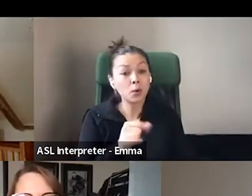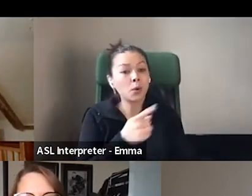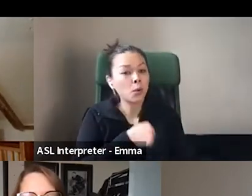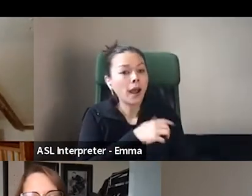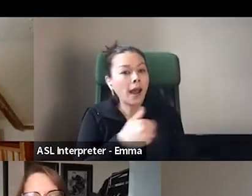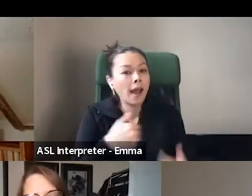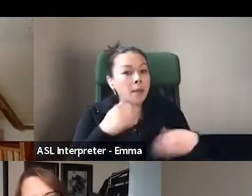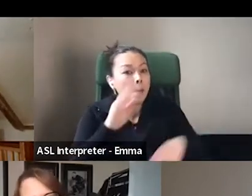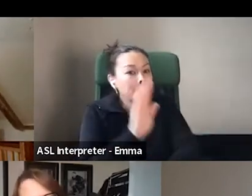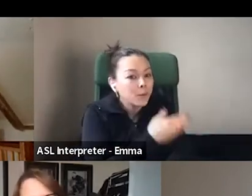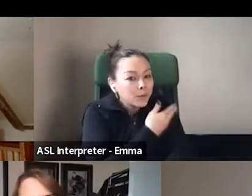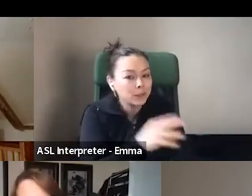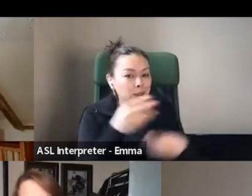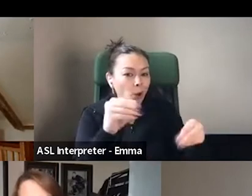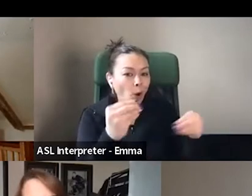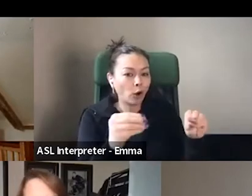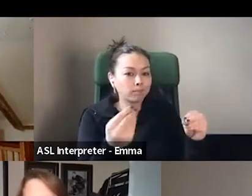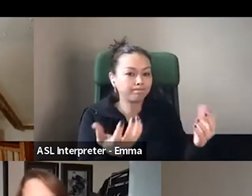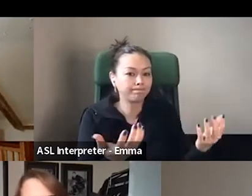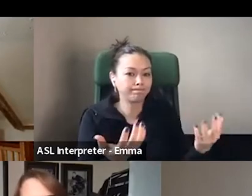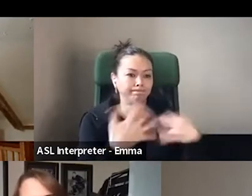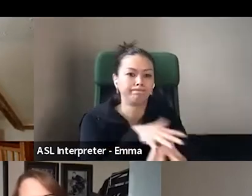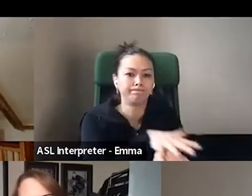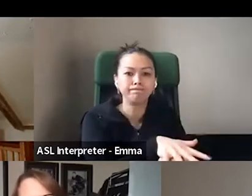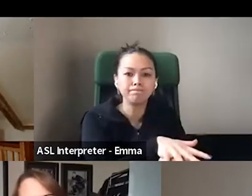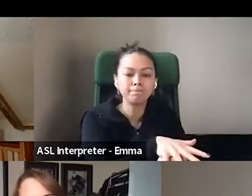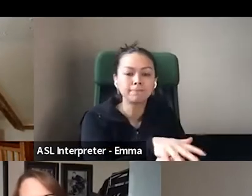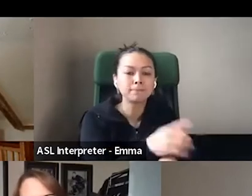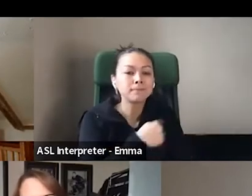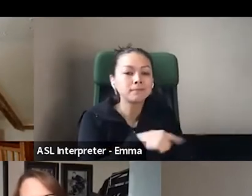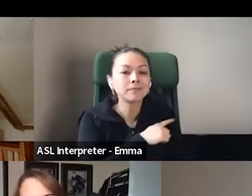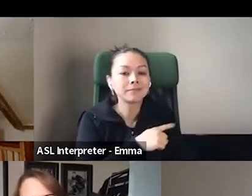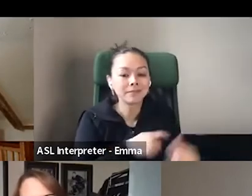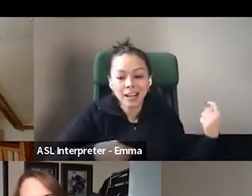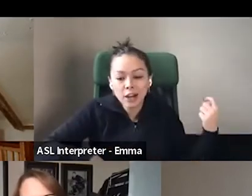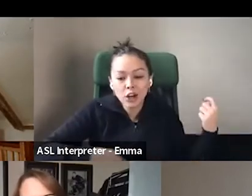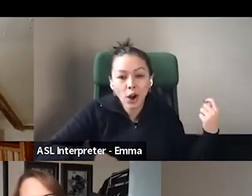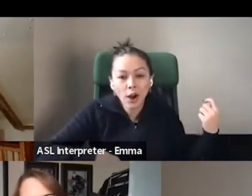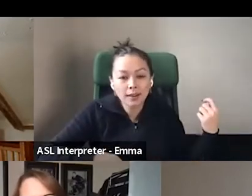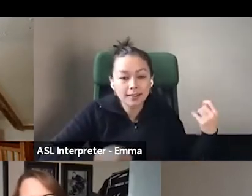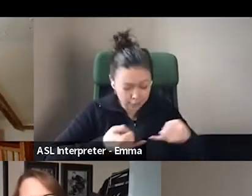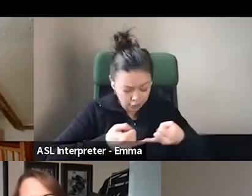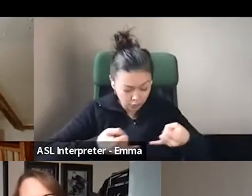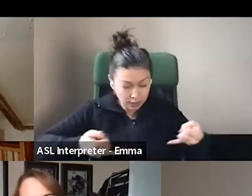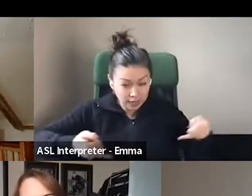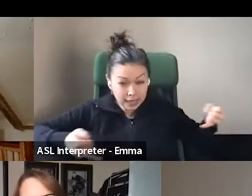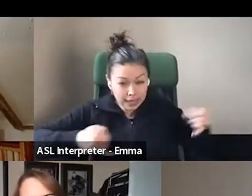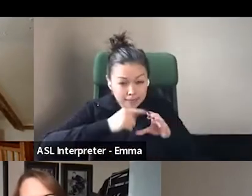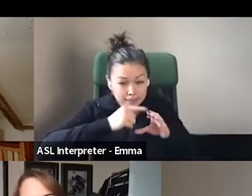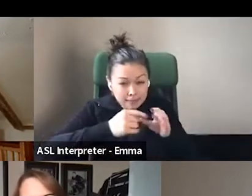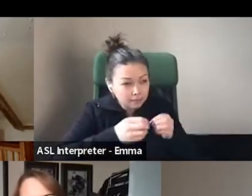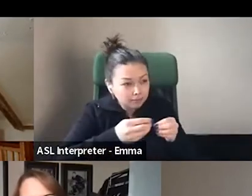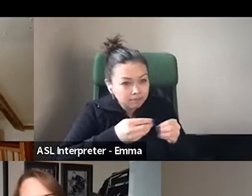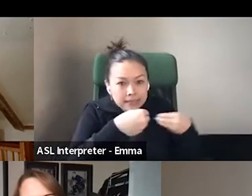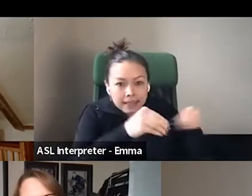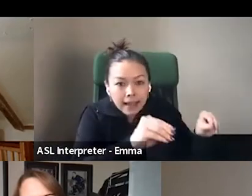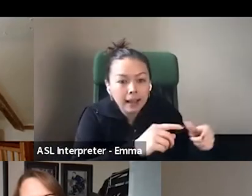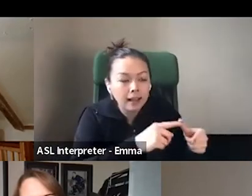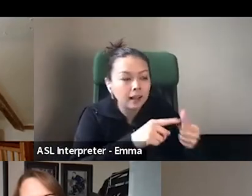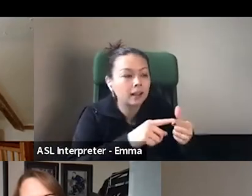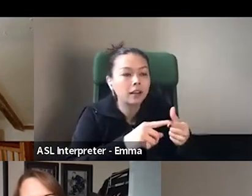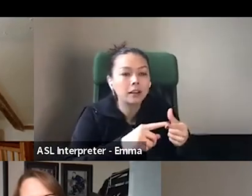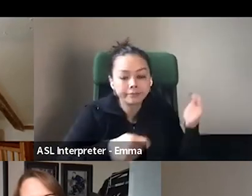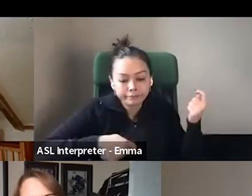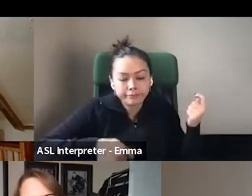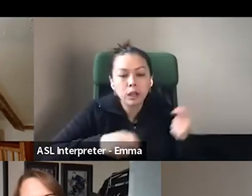strings, picks, ukuleles, vinyl records, vinyl players. So we're kind of part, part music, part books.